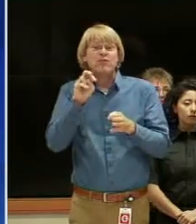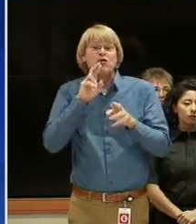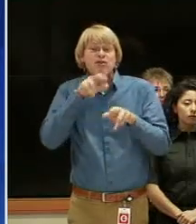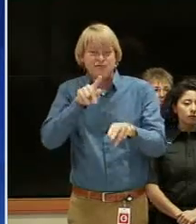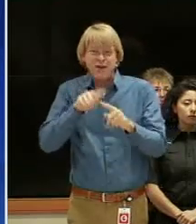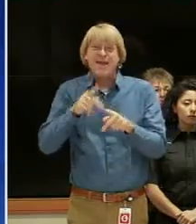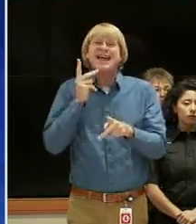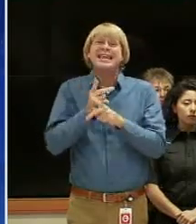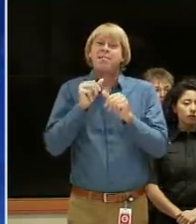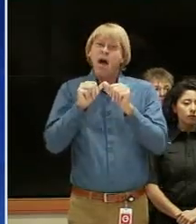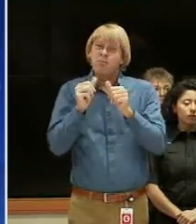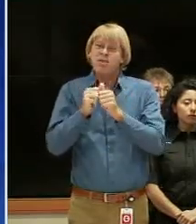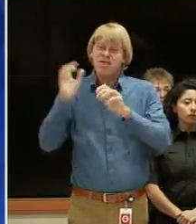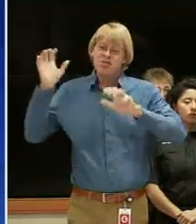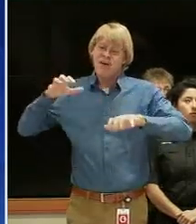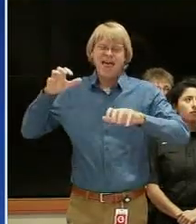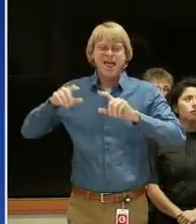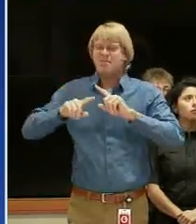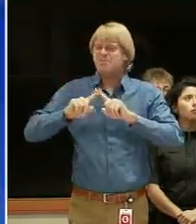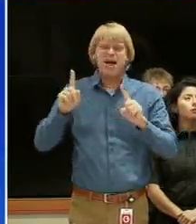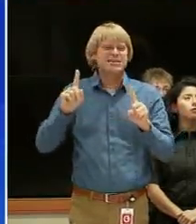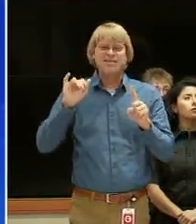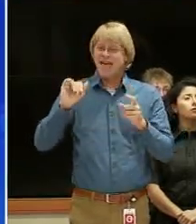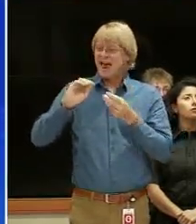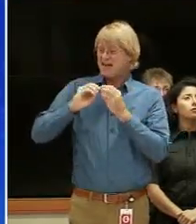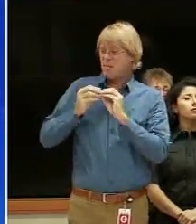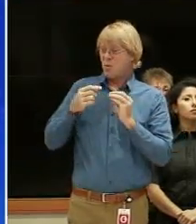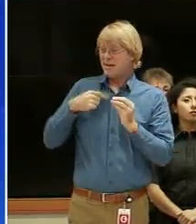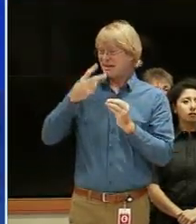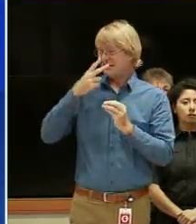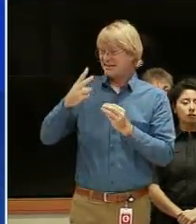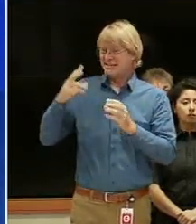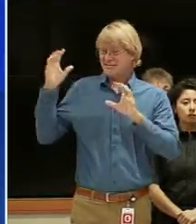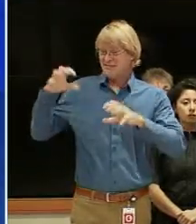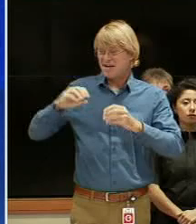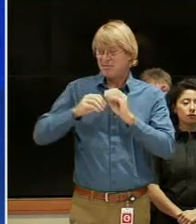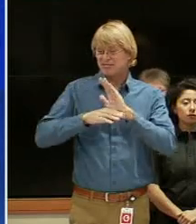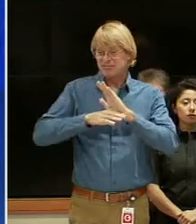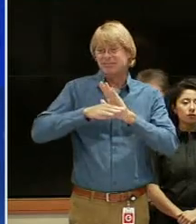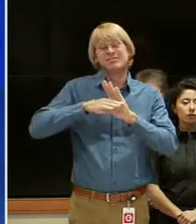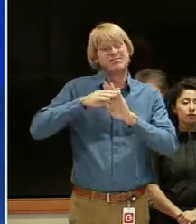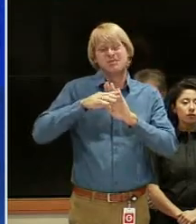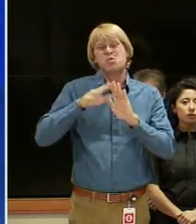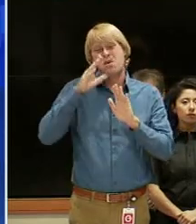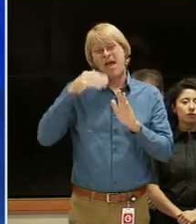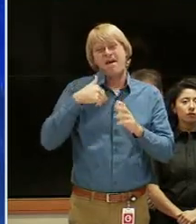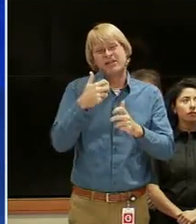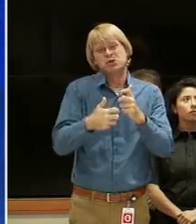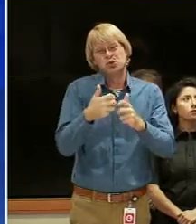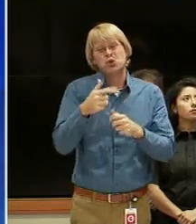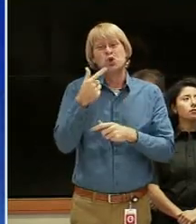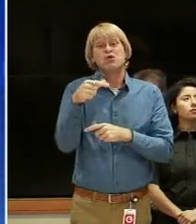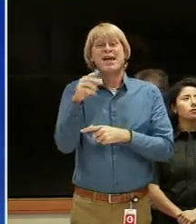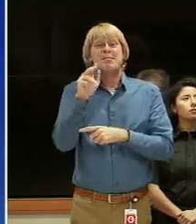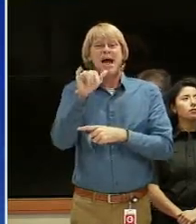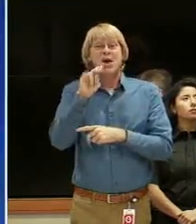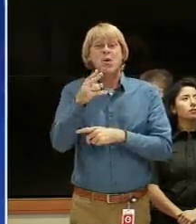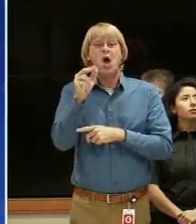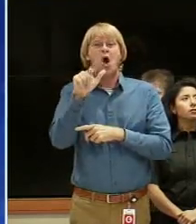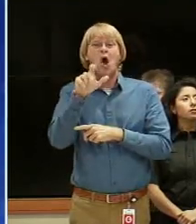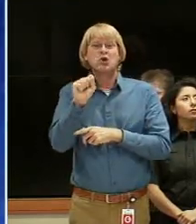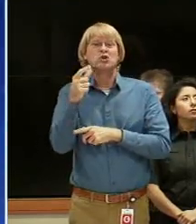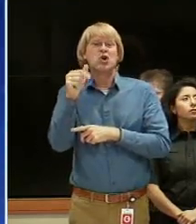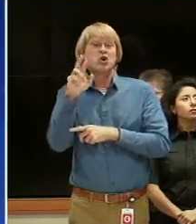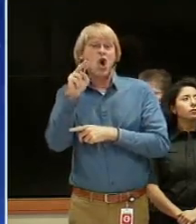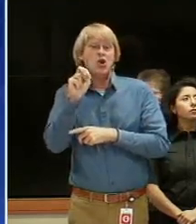up with this rainfall rate but I can tell you what the amount of rain that we're seeing the channels are going to have issues greens by you halls by you